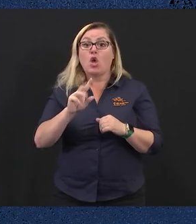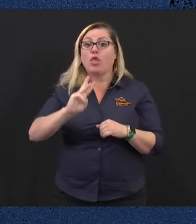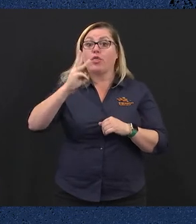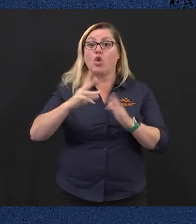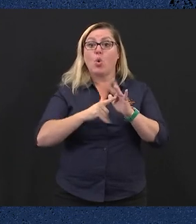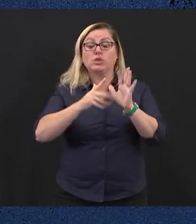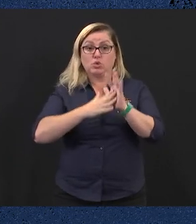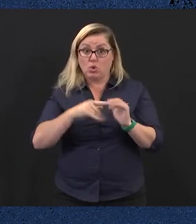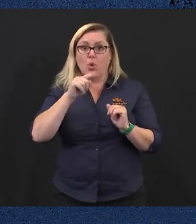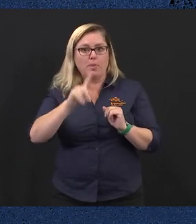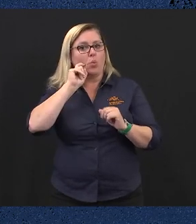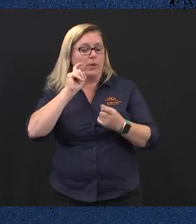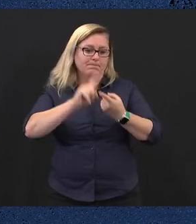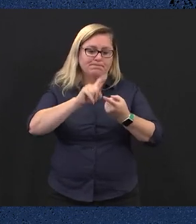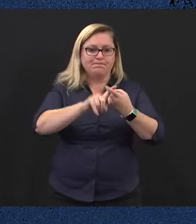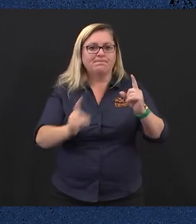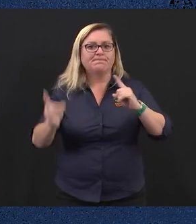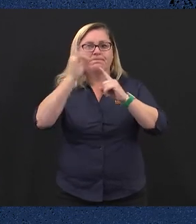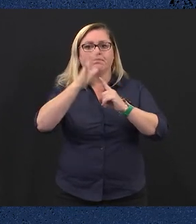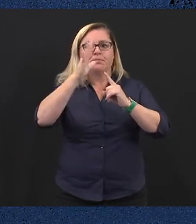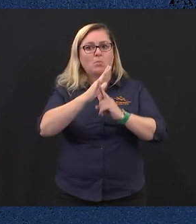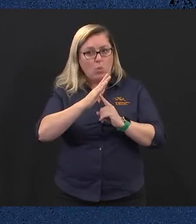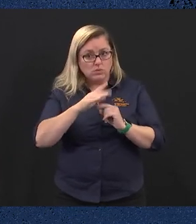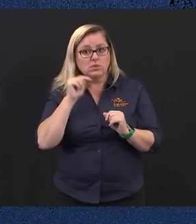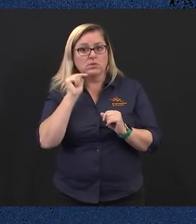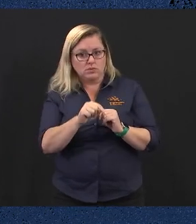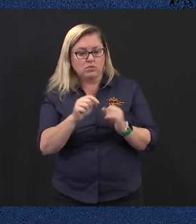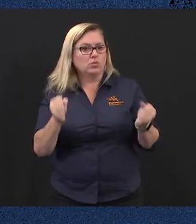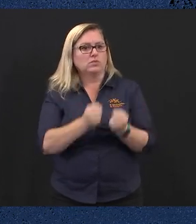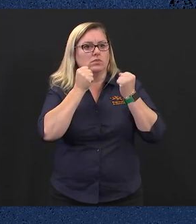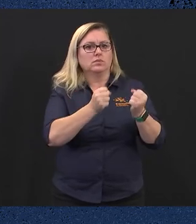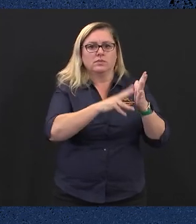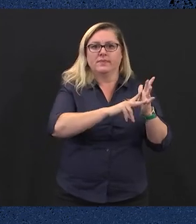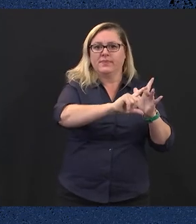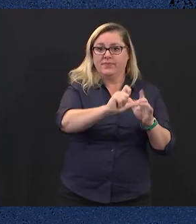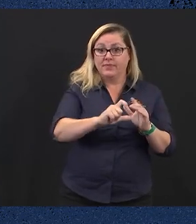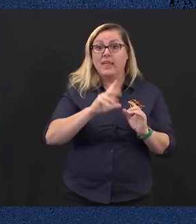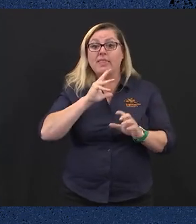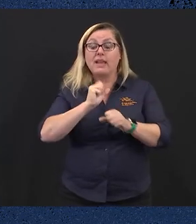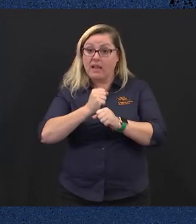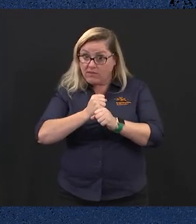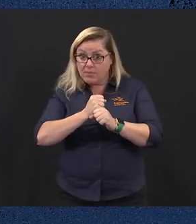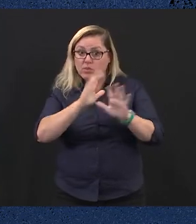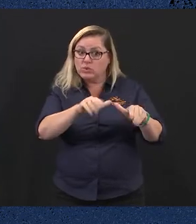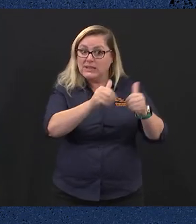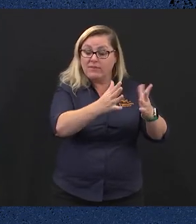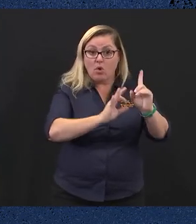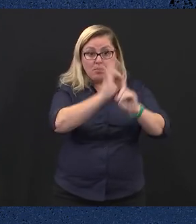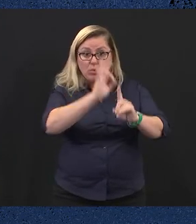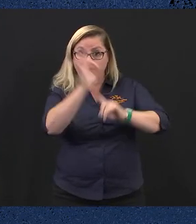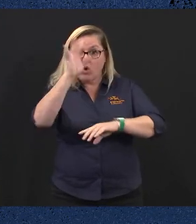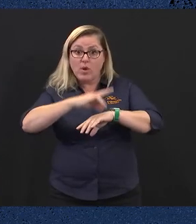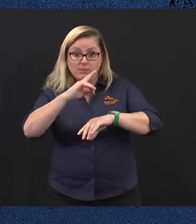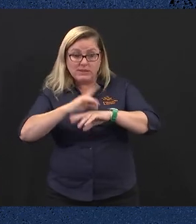matters to create a stronger Victoria. The Government will deliver on improving hospitals, building new